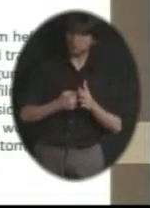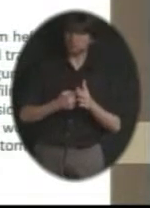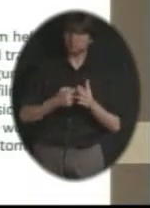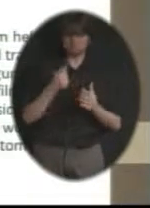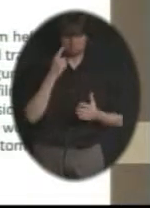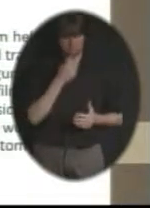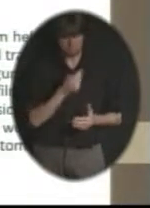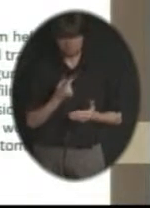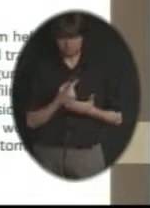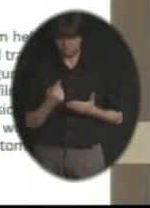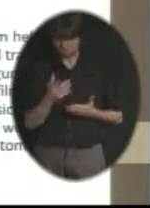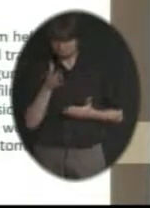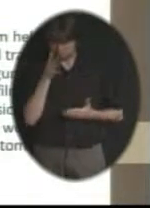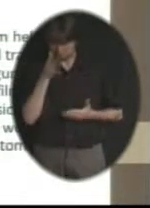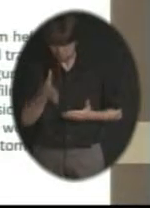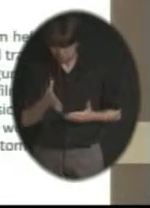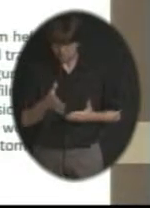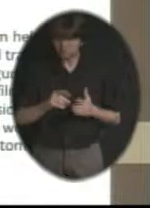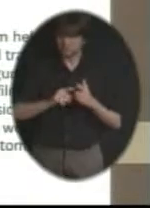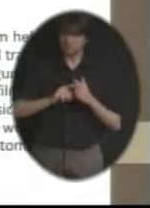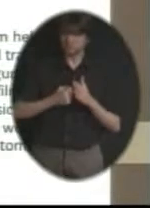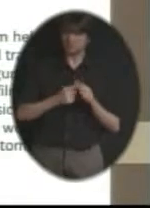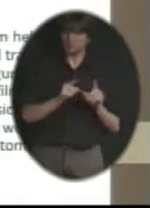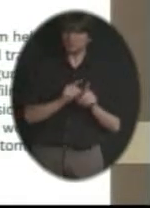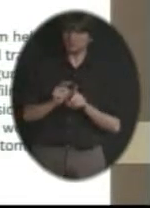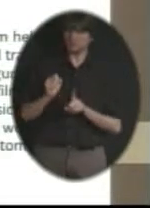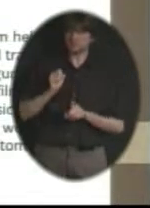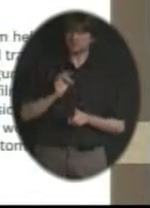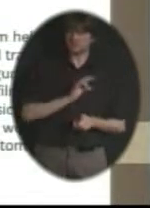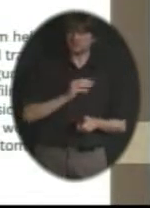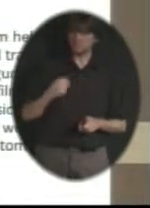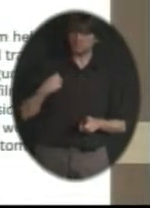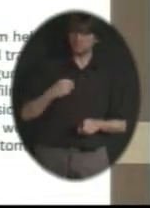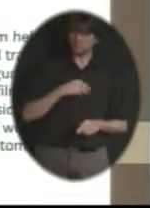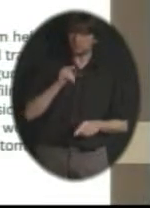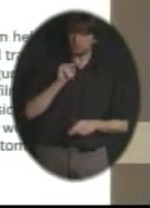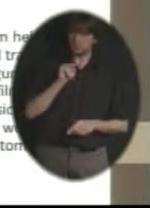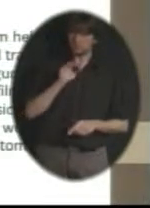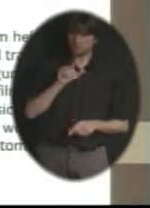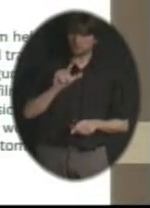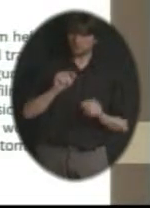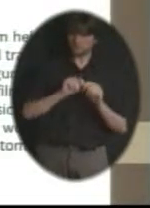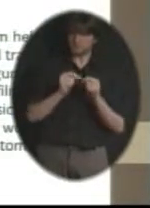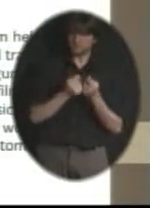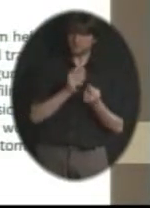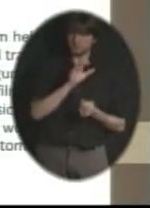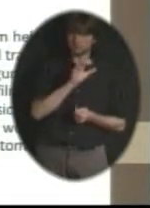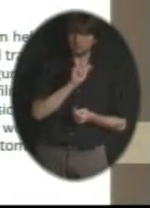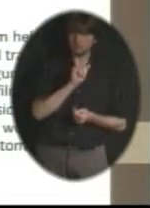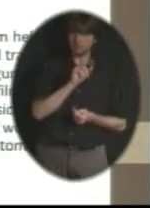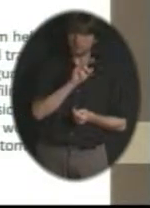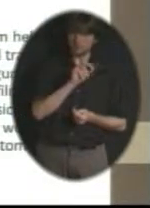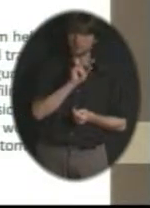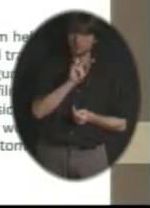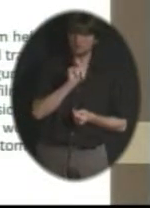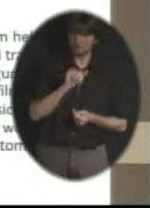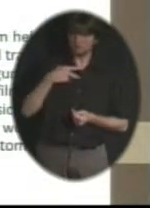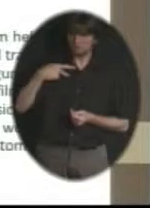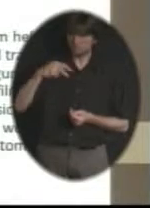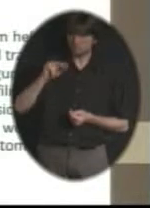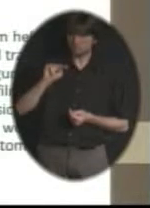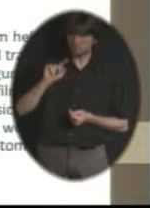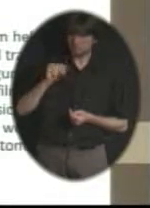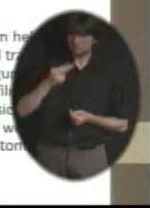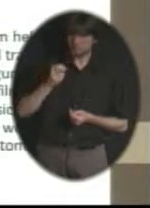weeks as a staff member for the Carolina Panthers, another NFL team. And actually, I was checking